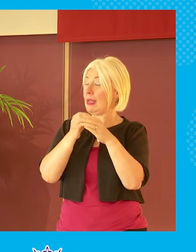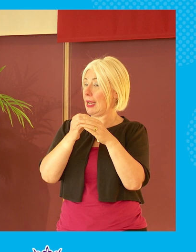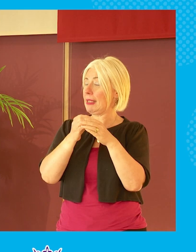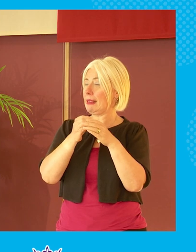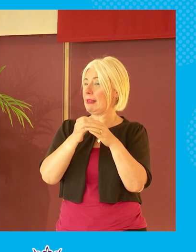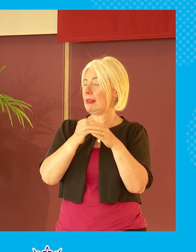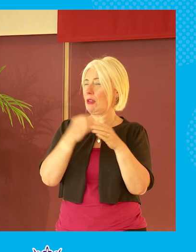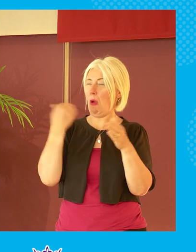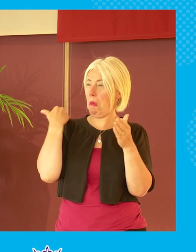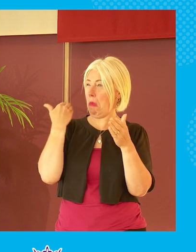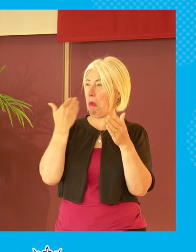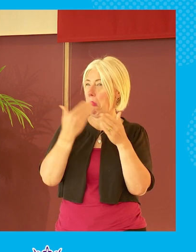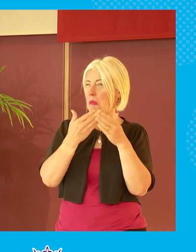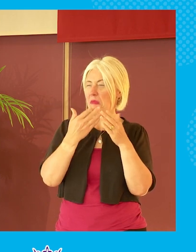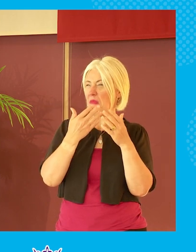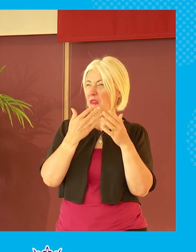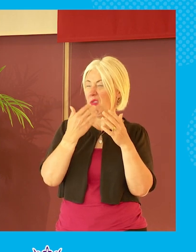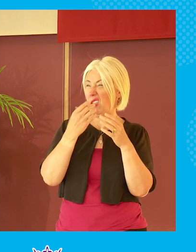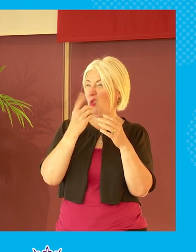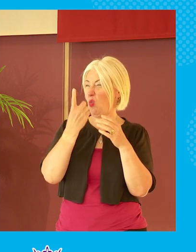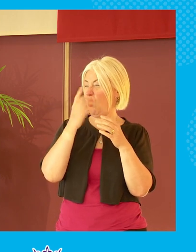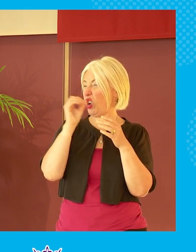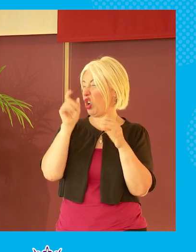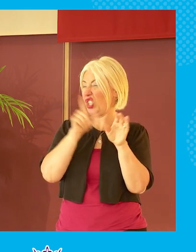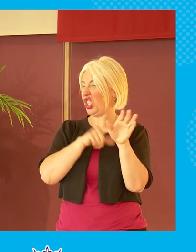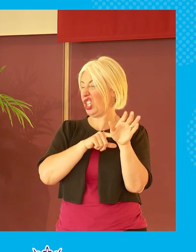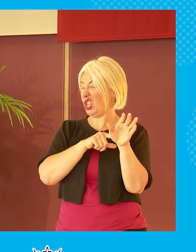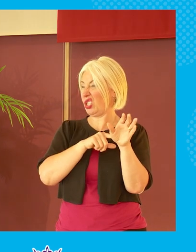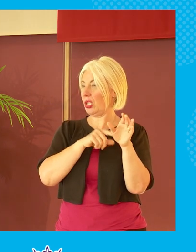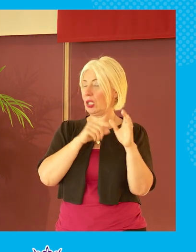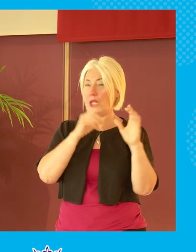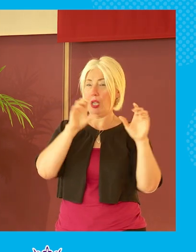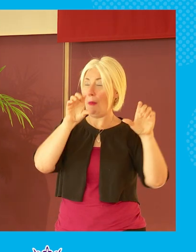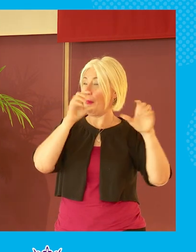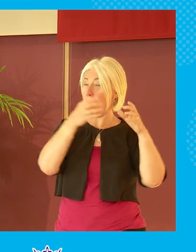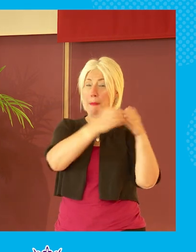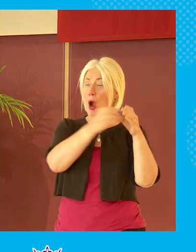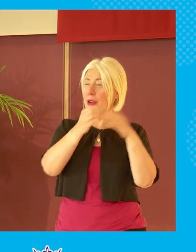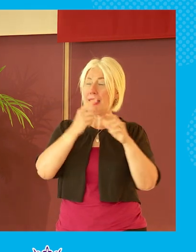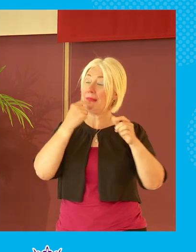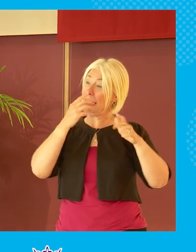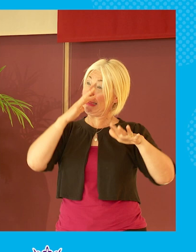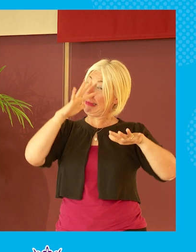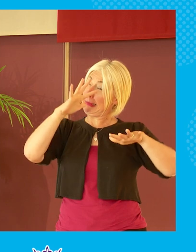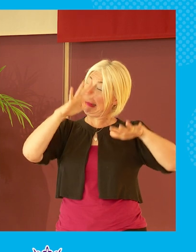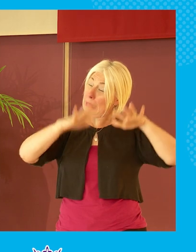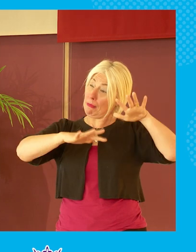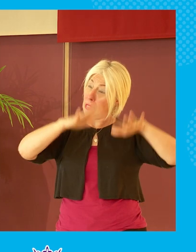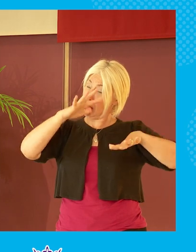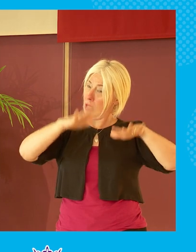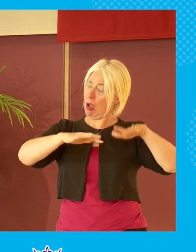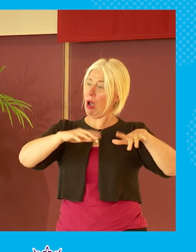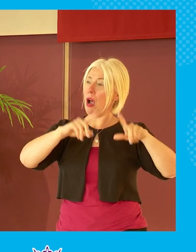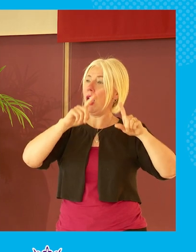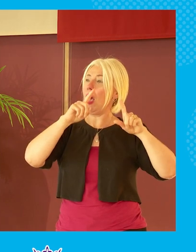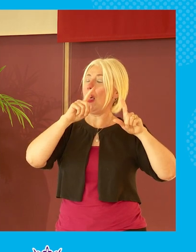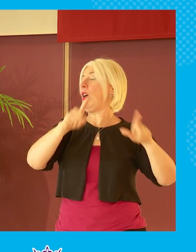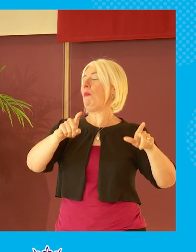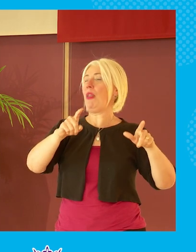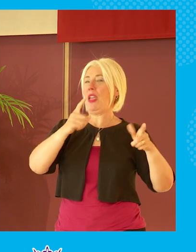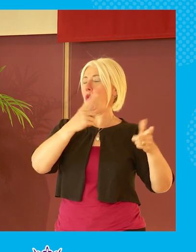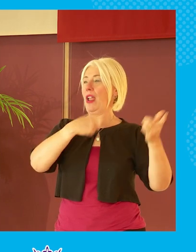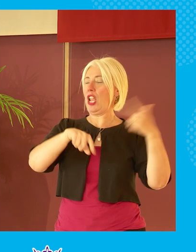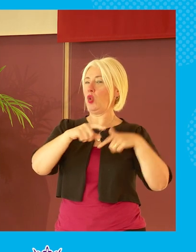dominant dominant for the last century finna foil and finna gail they're quite similar but they actually have they went into a confidence and supply